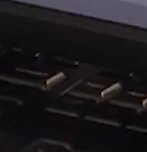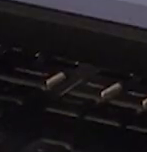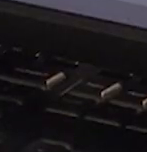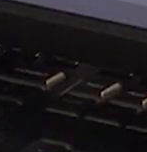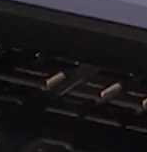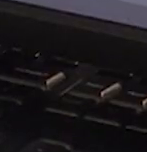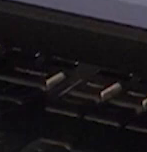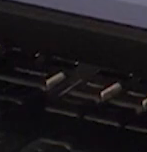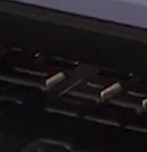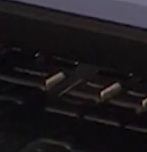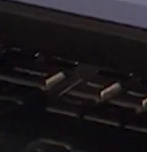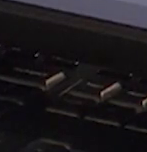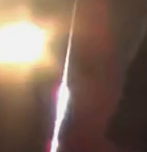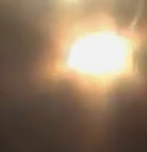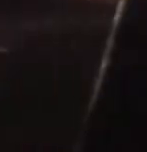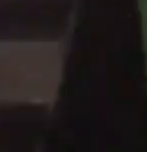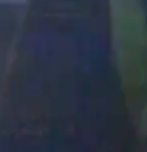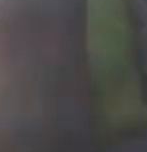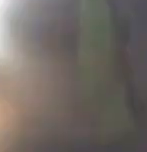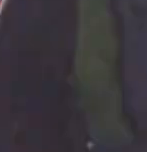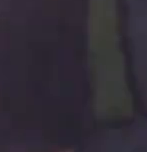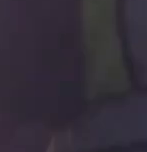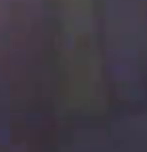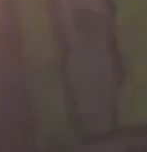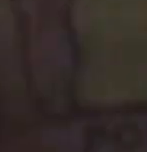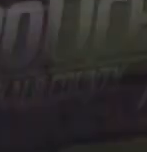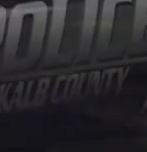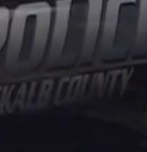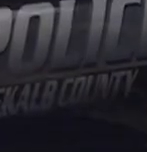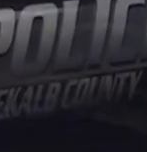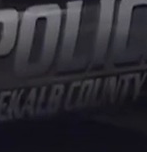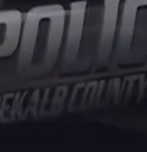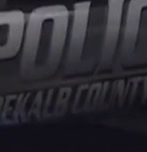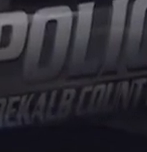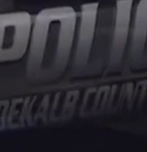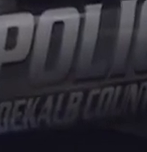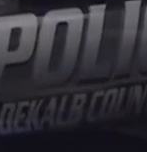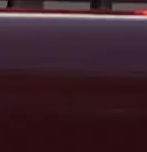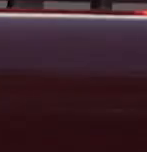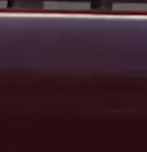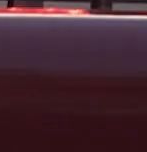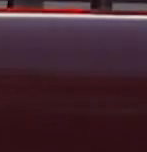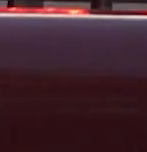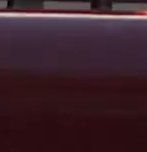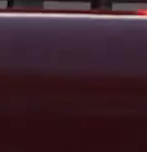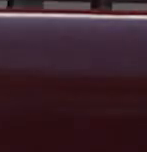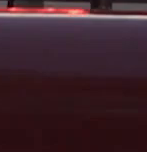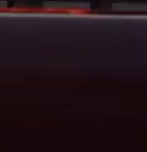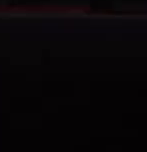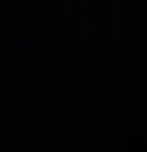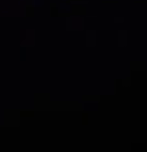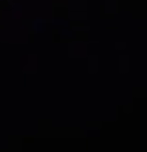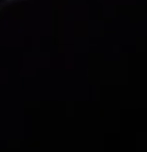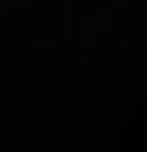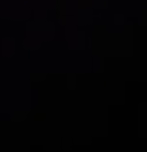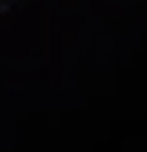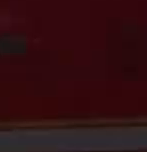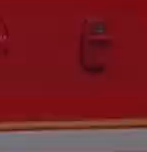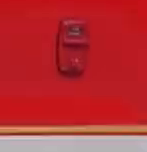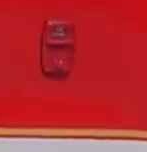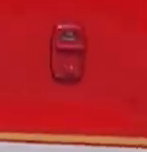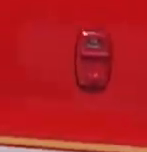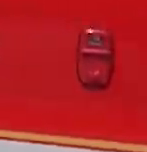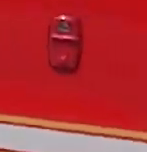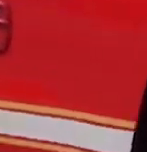before they ever get on scene. Strategically armed with more information on what to expect, our first responders are even